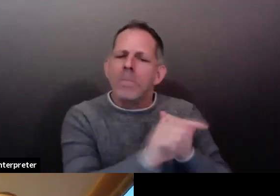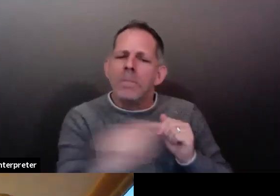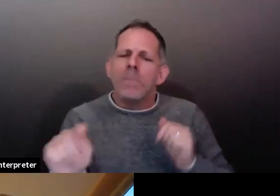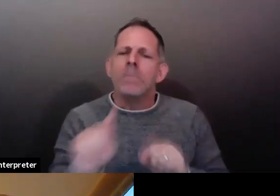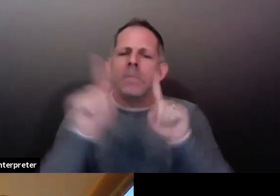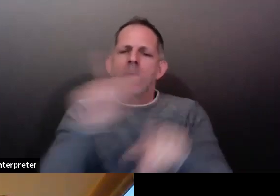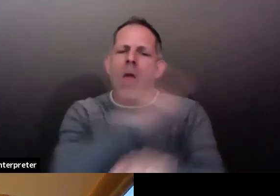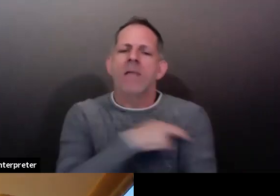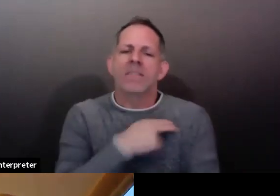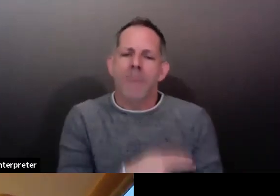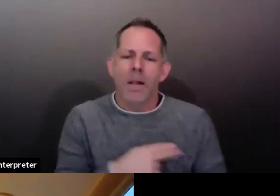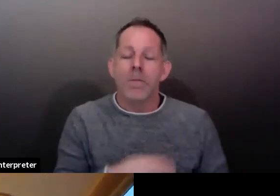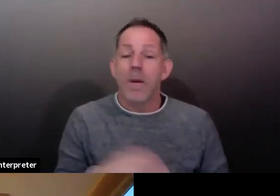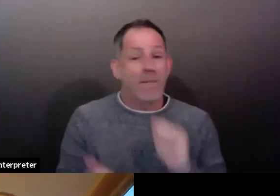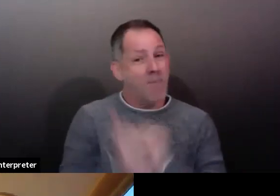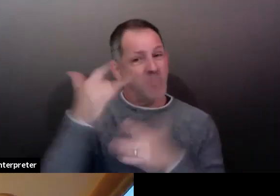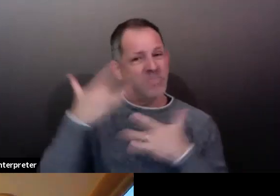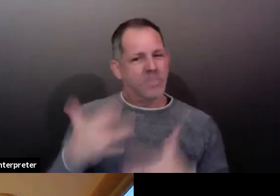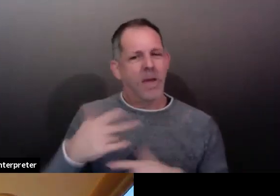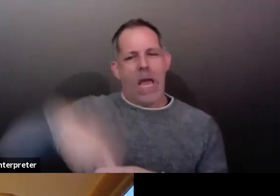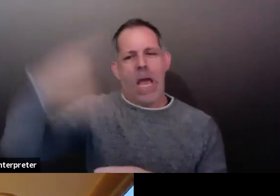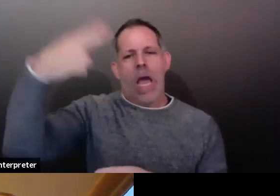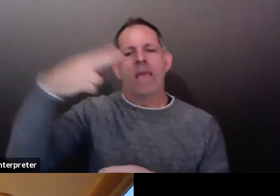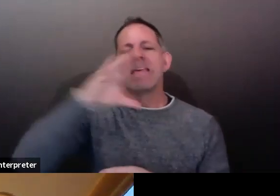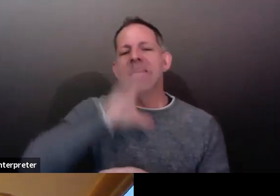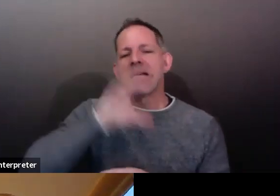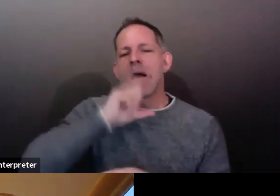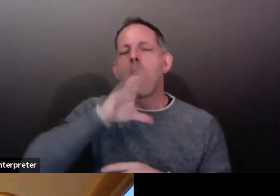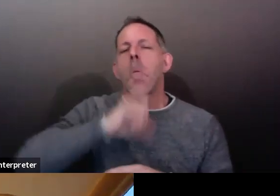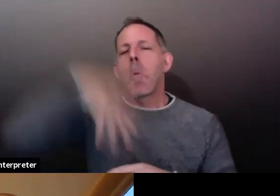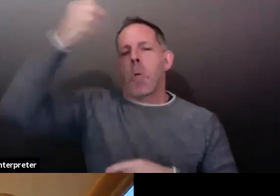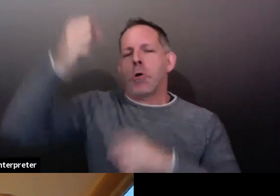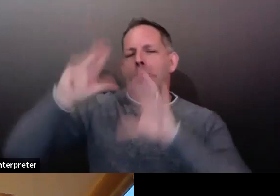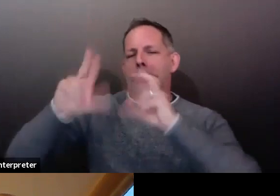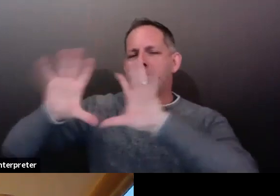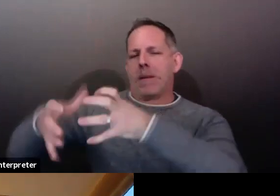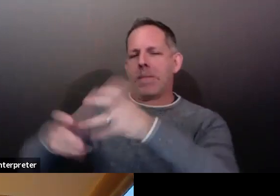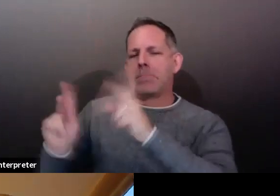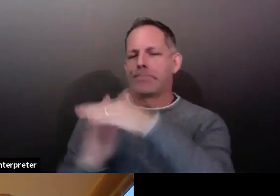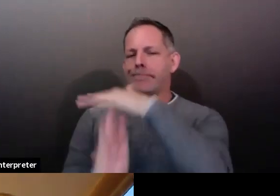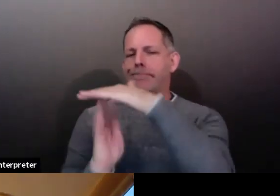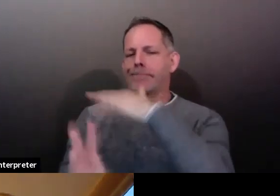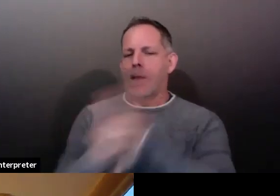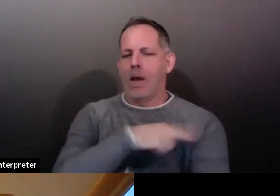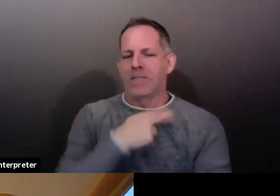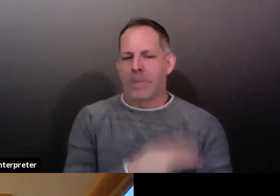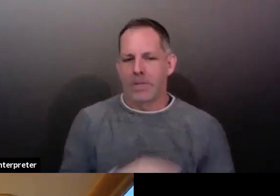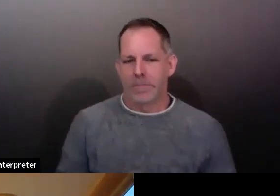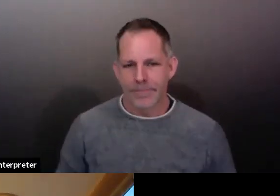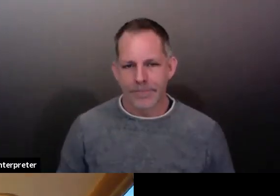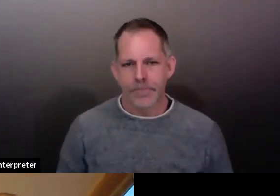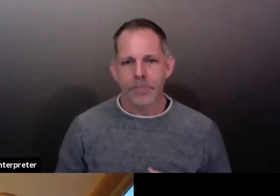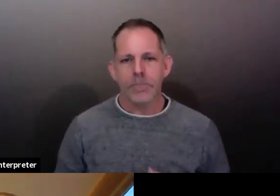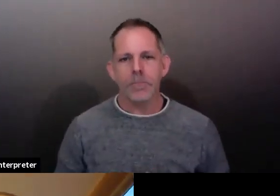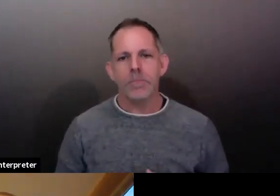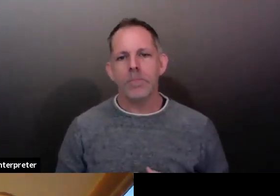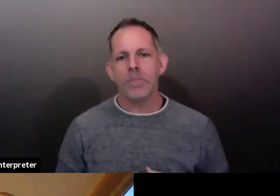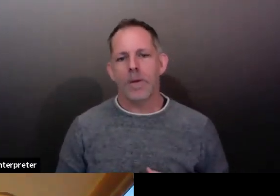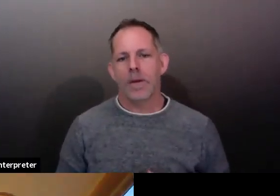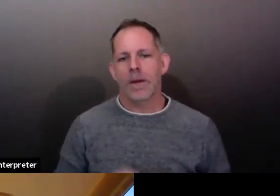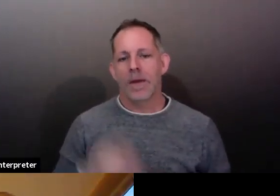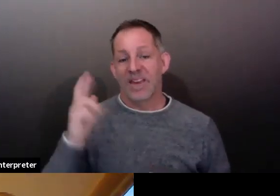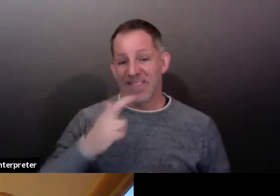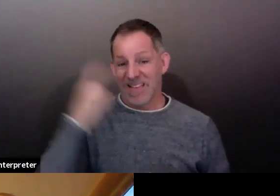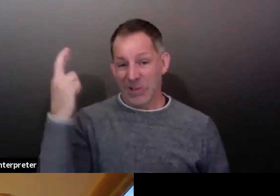despite the increase in cases, which I think has caused, again, for all of us to double our efforts to try